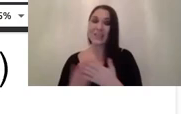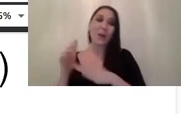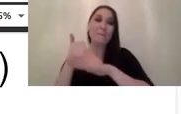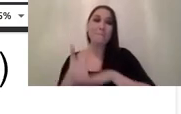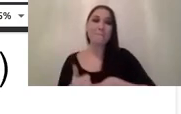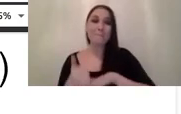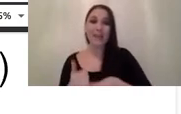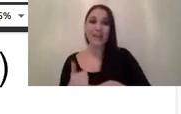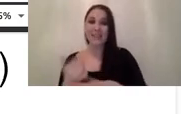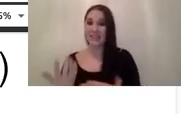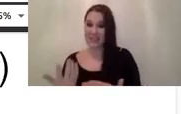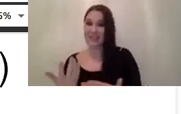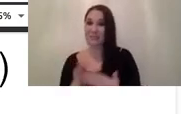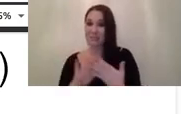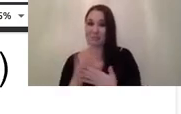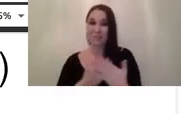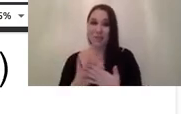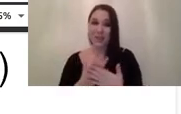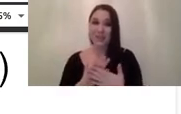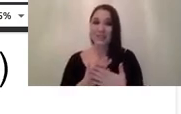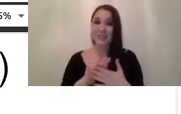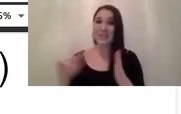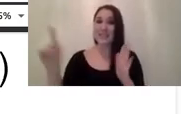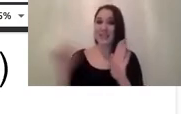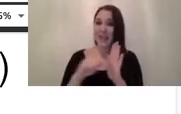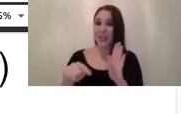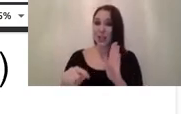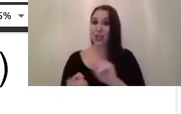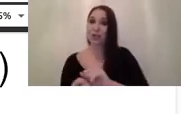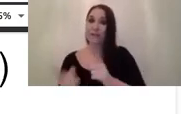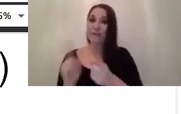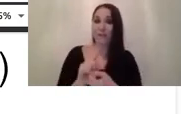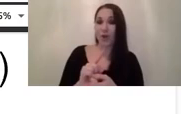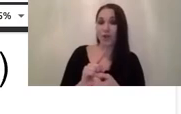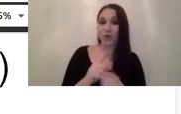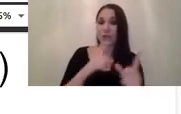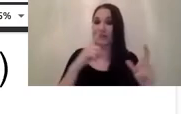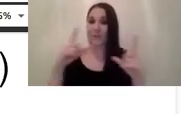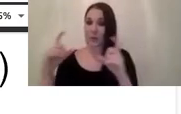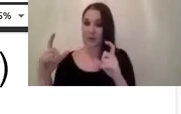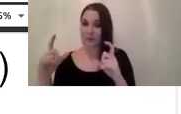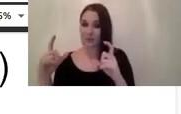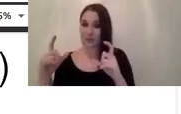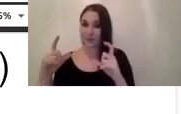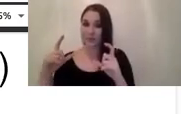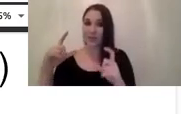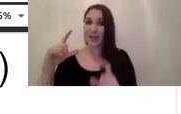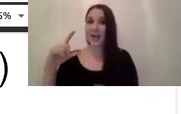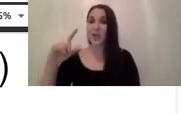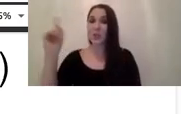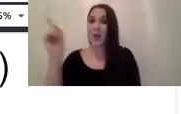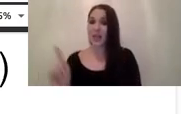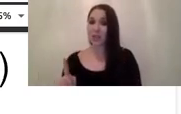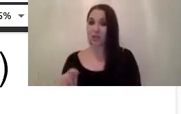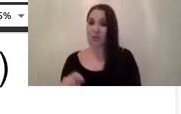ability of the sensor to turn photons incoming photons from the source of light uh to electrons so it's basically